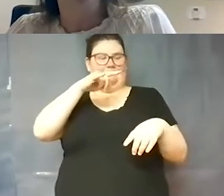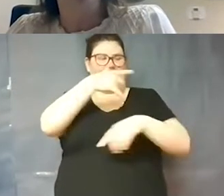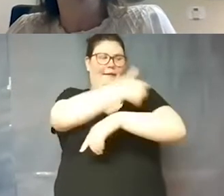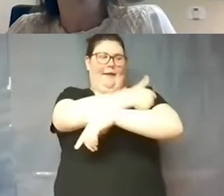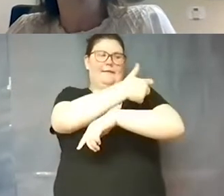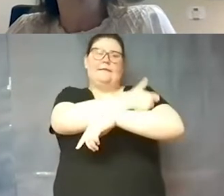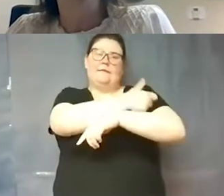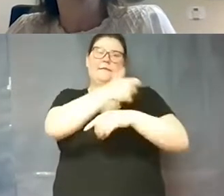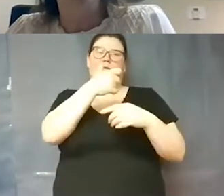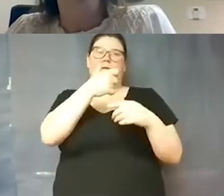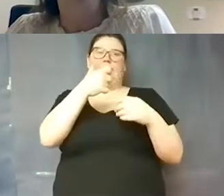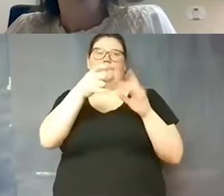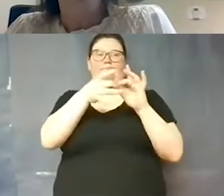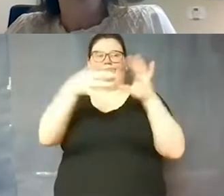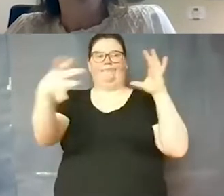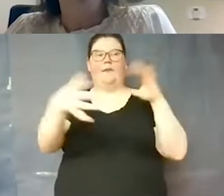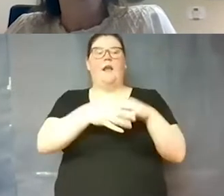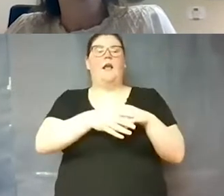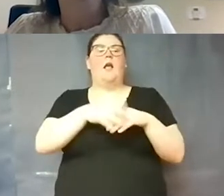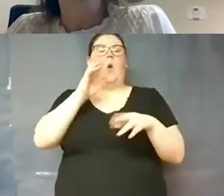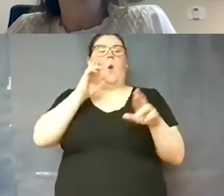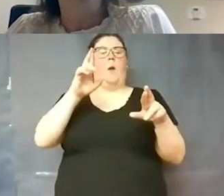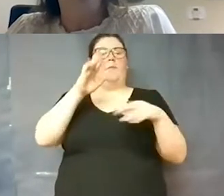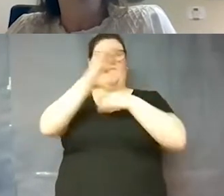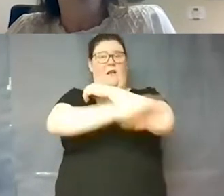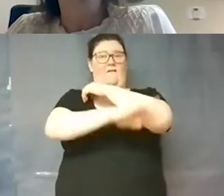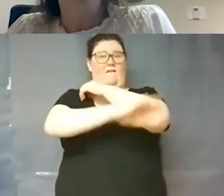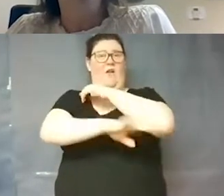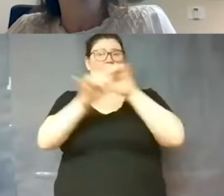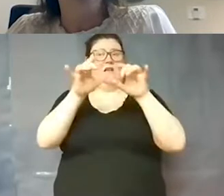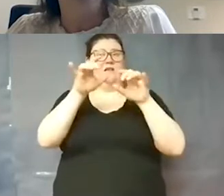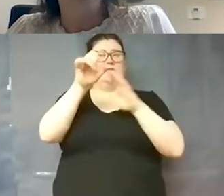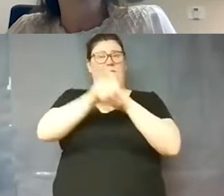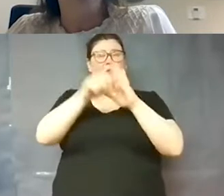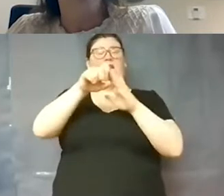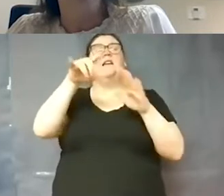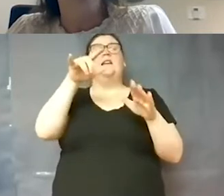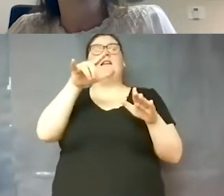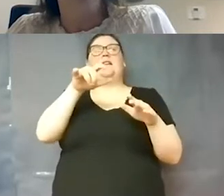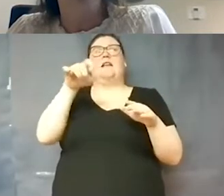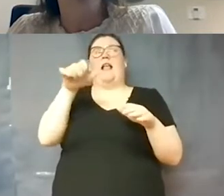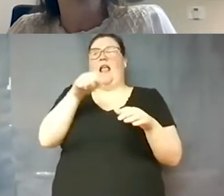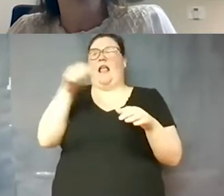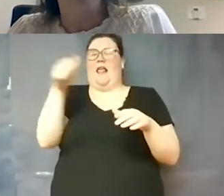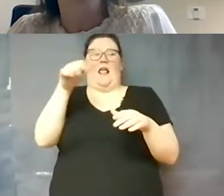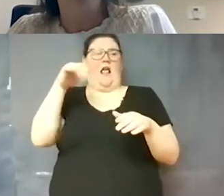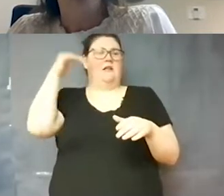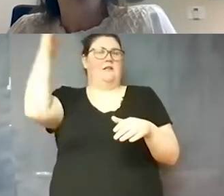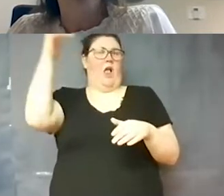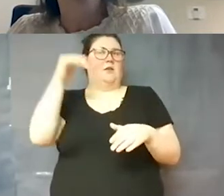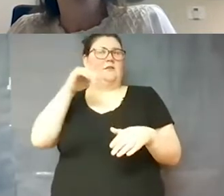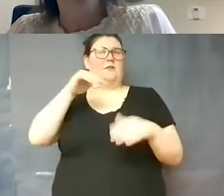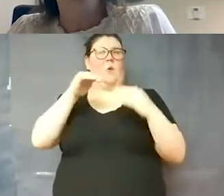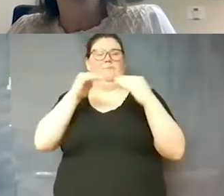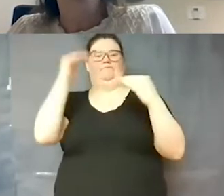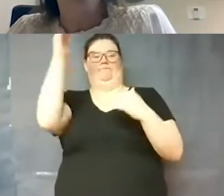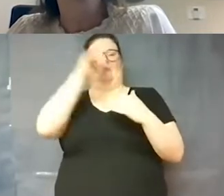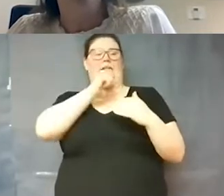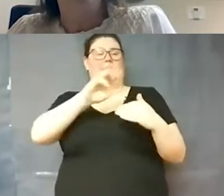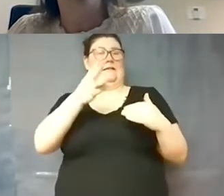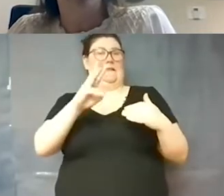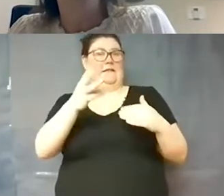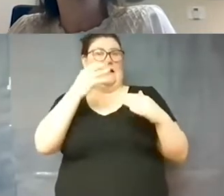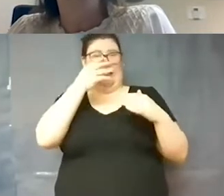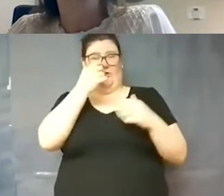beginning of the fall semester that any of the adults in our schools and any of our individuals over 16 that were interested in the vaccine